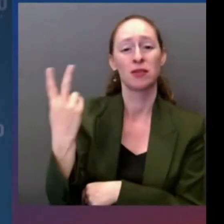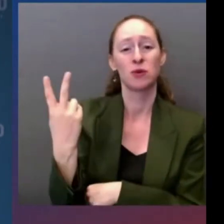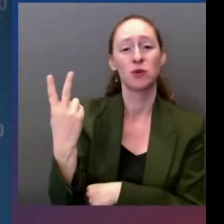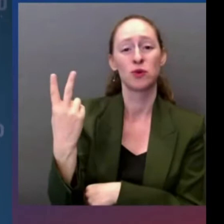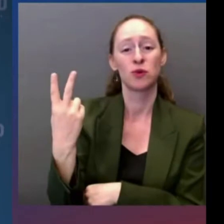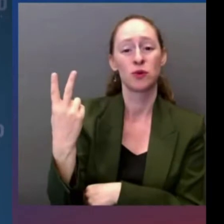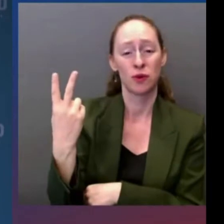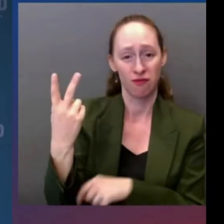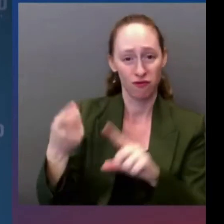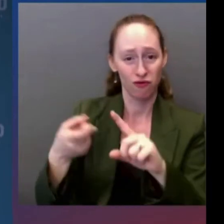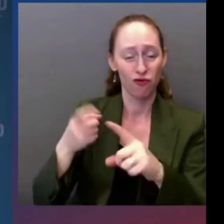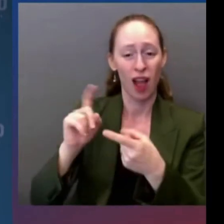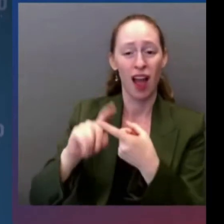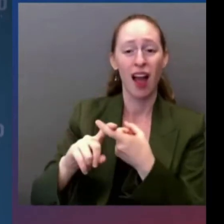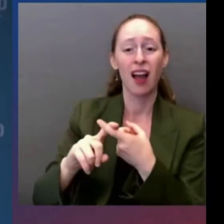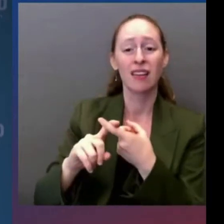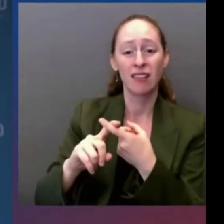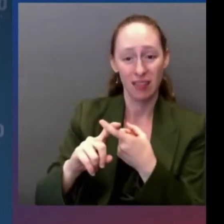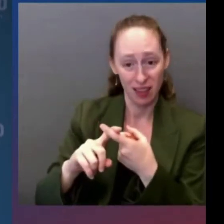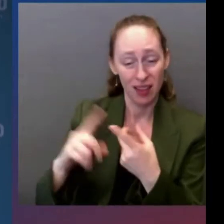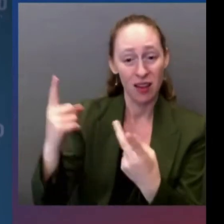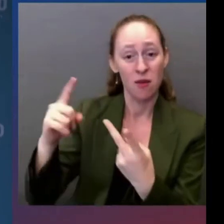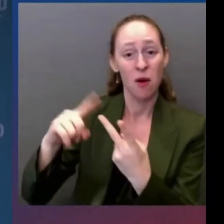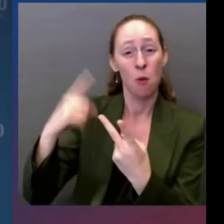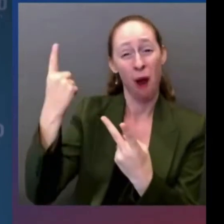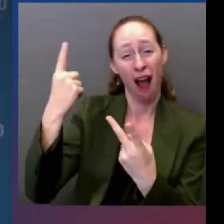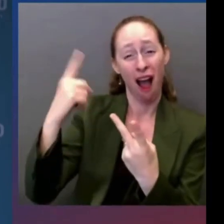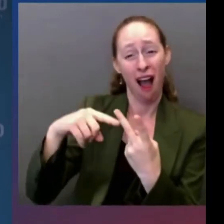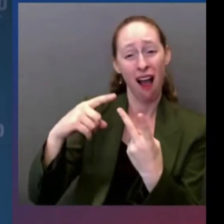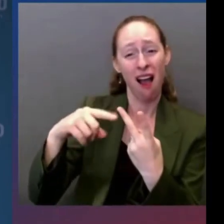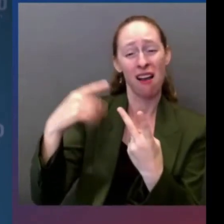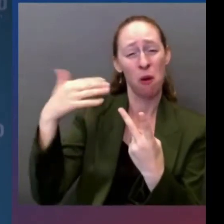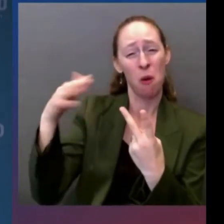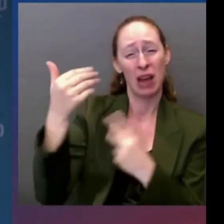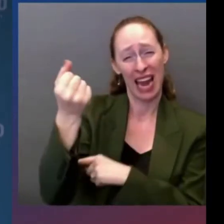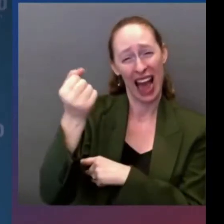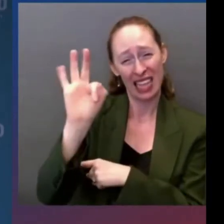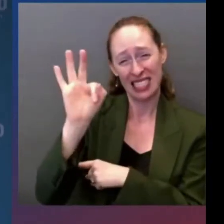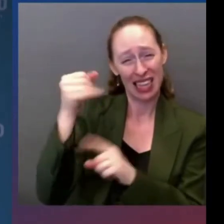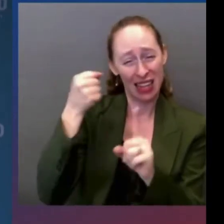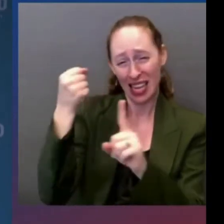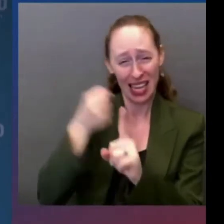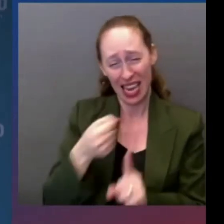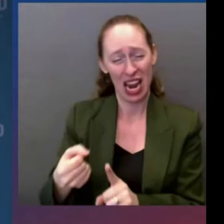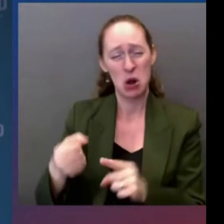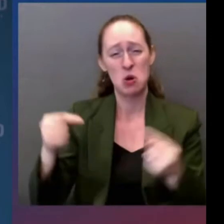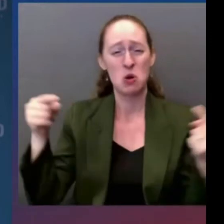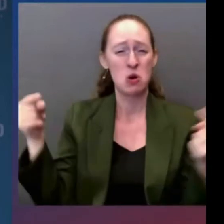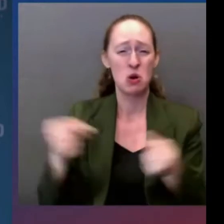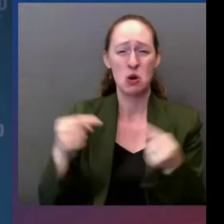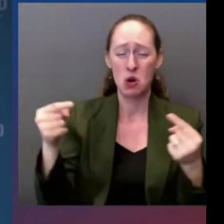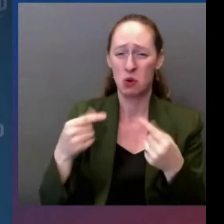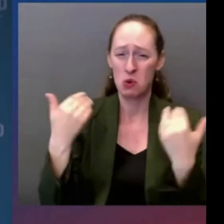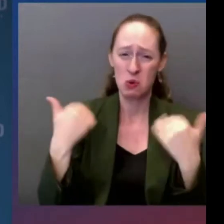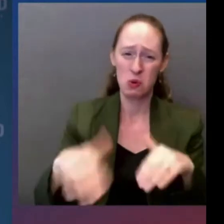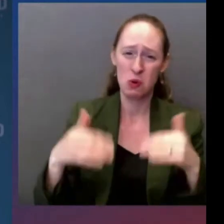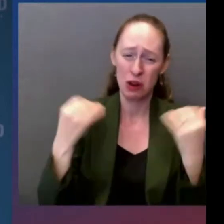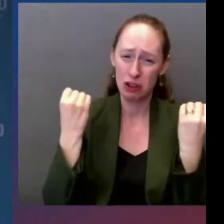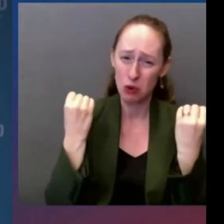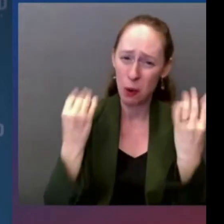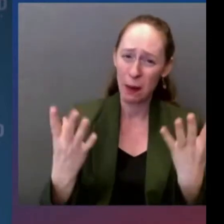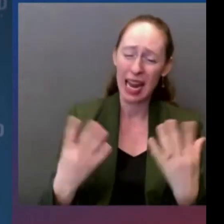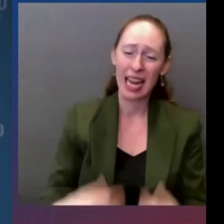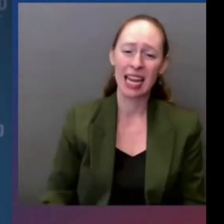Those 49 people, my best friends, our stolen loved ones, they're not just numbers or statistics.